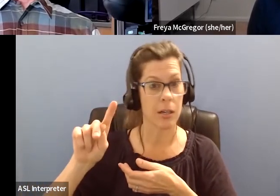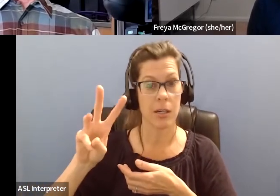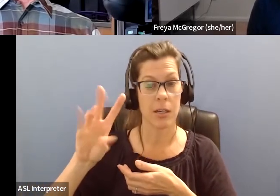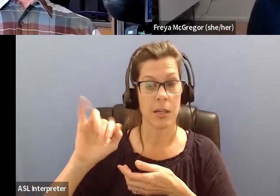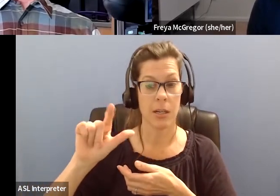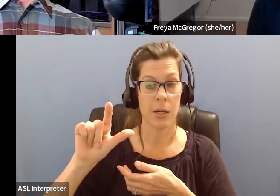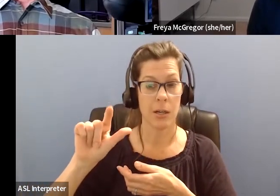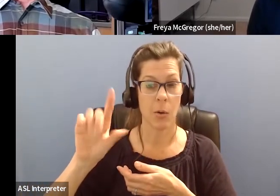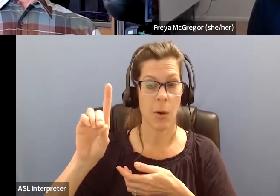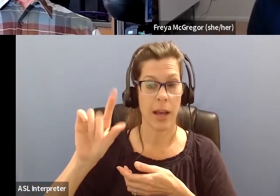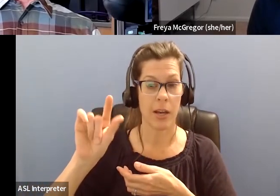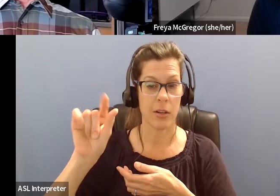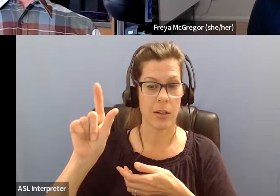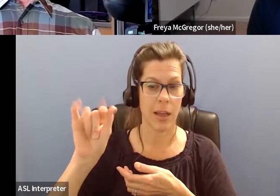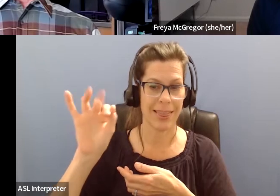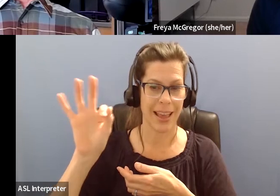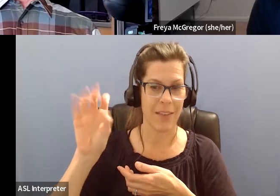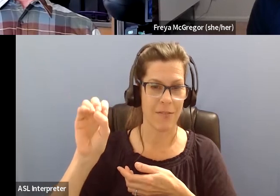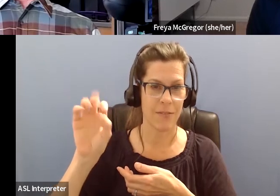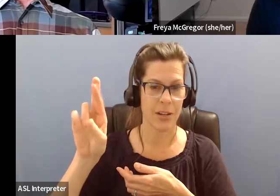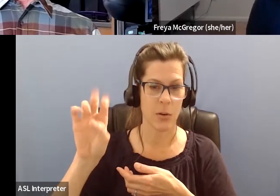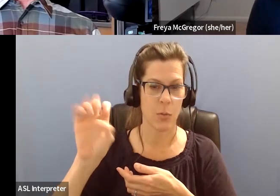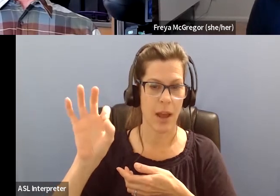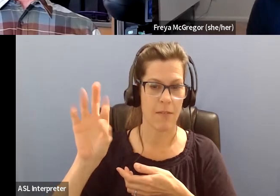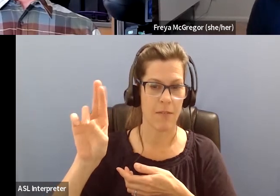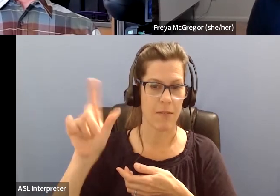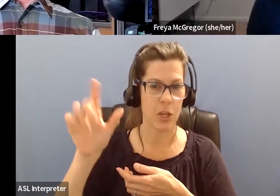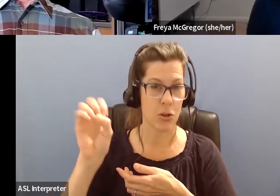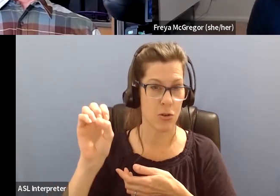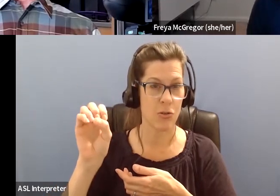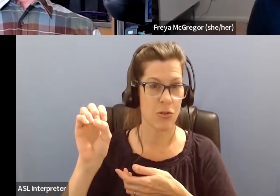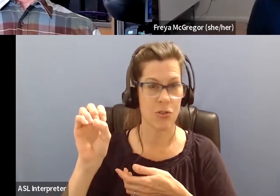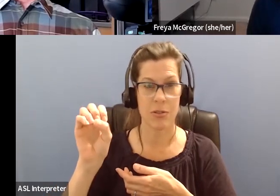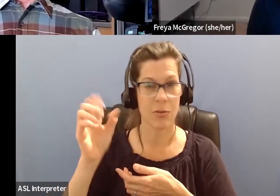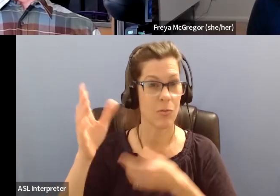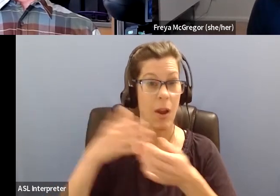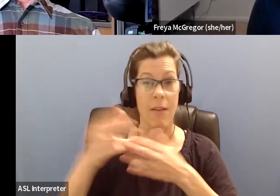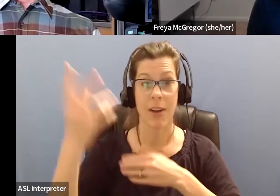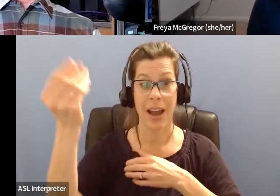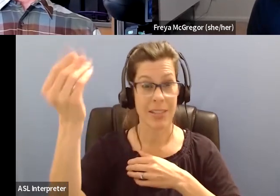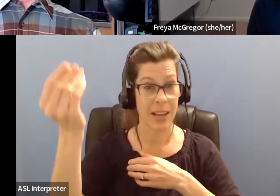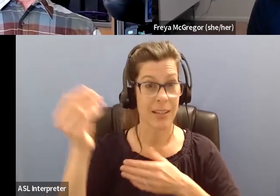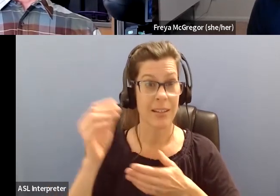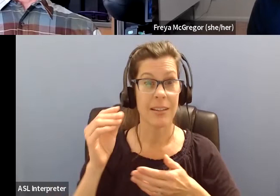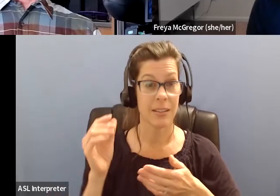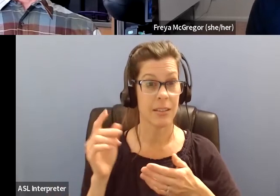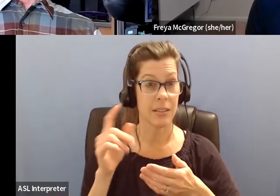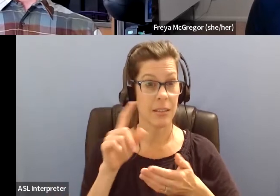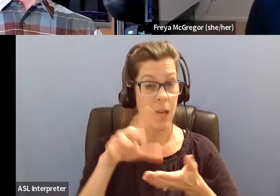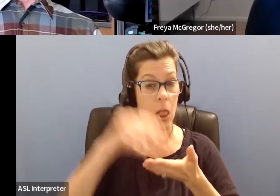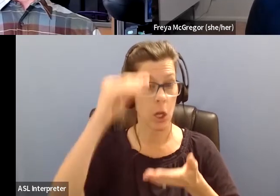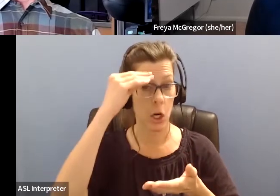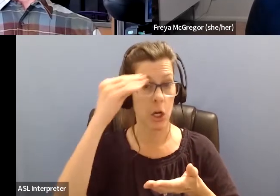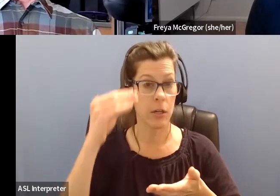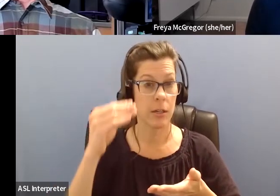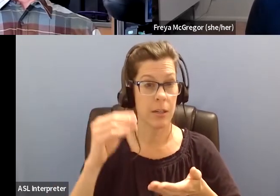with the limitations of a power chair or a manual chair. And